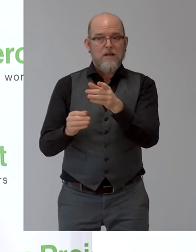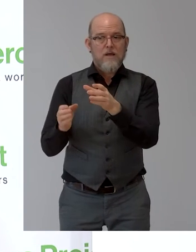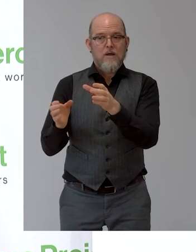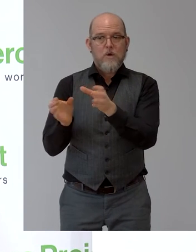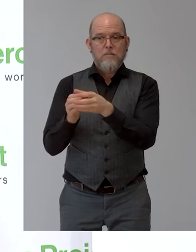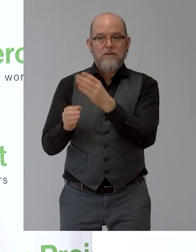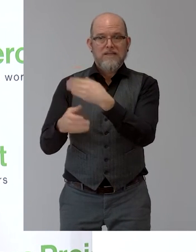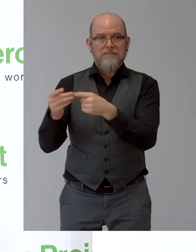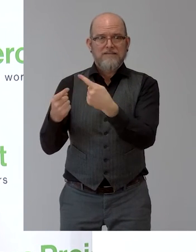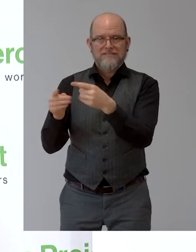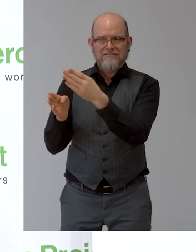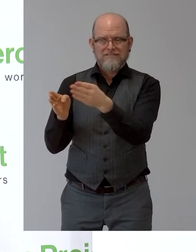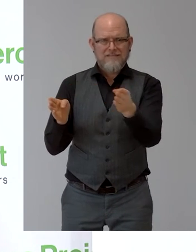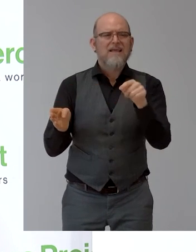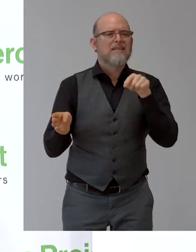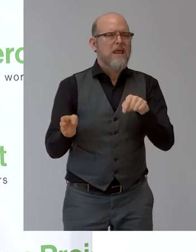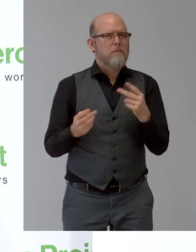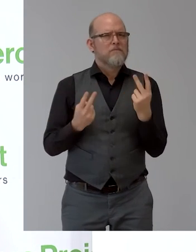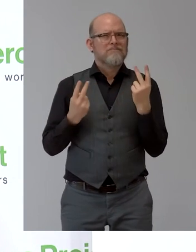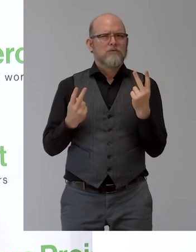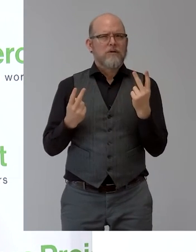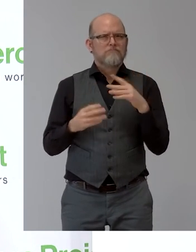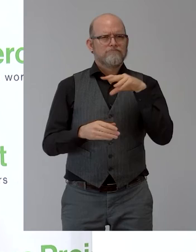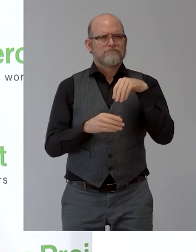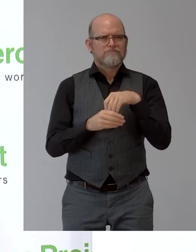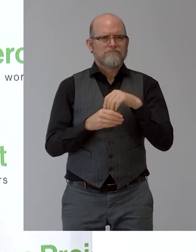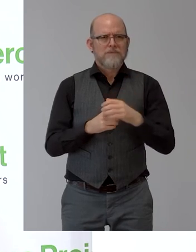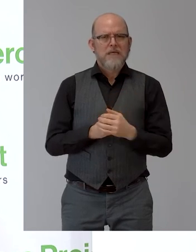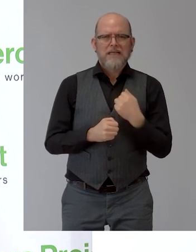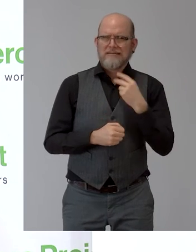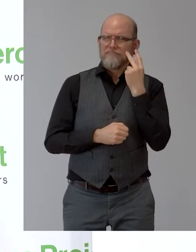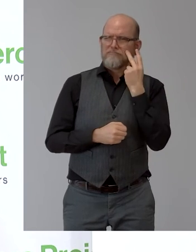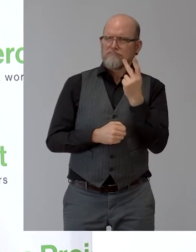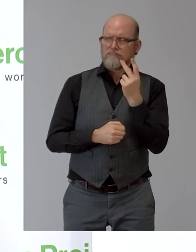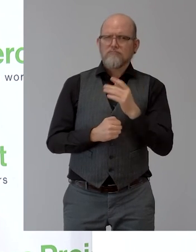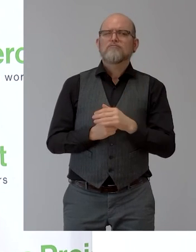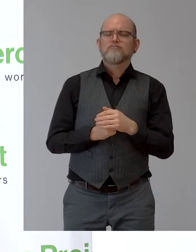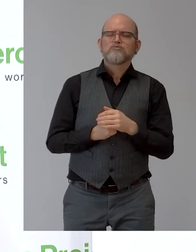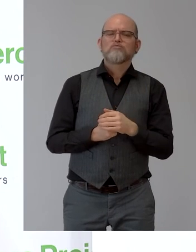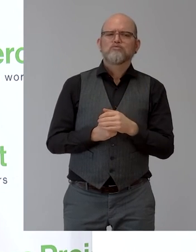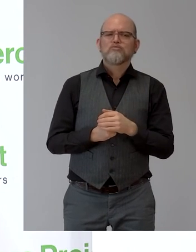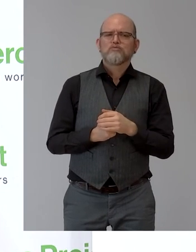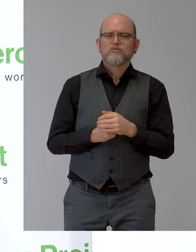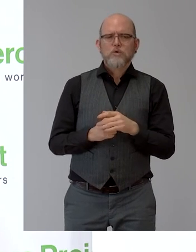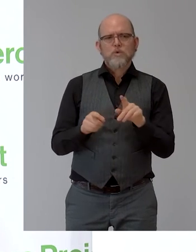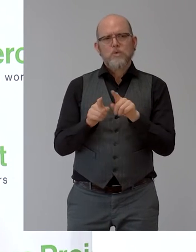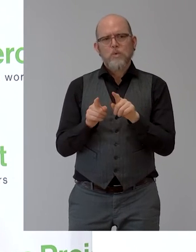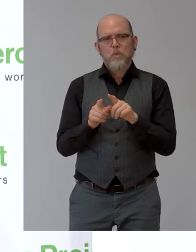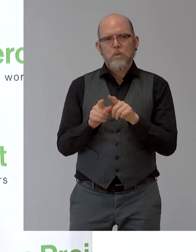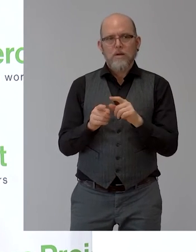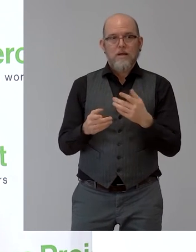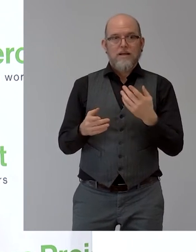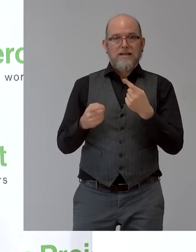essential and important. And as I see, the approach is like covering several solutions